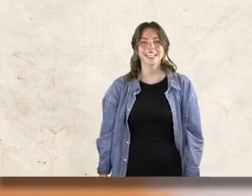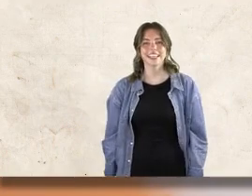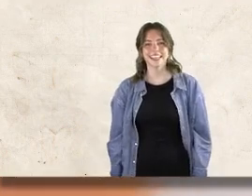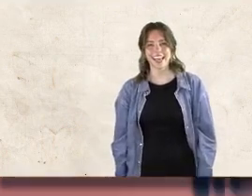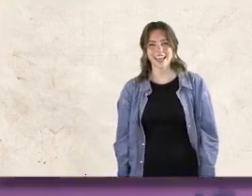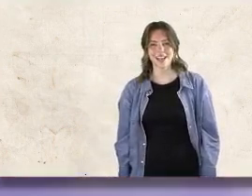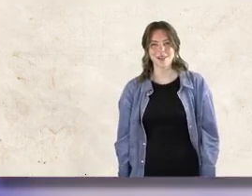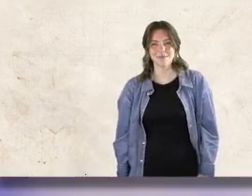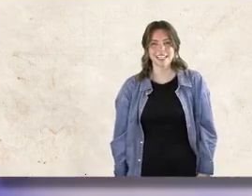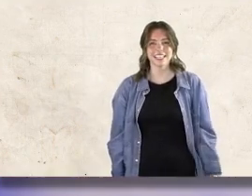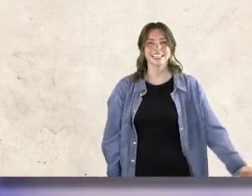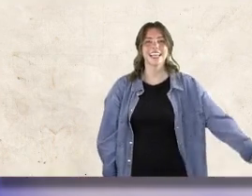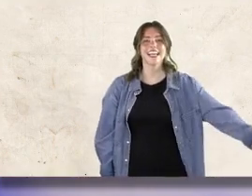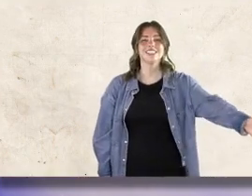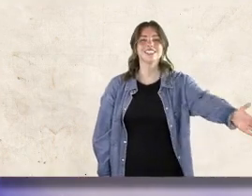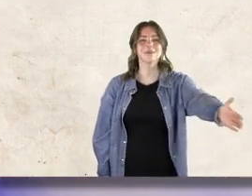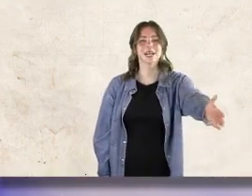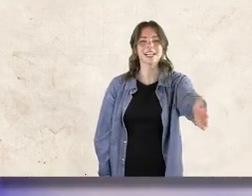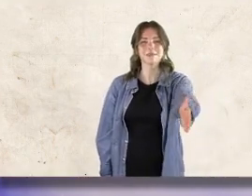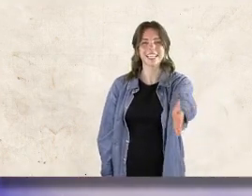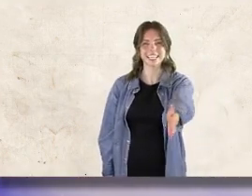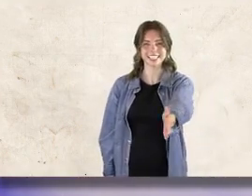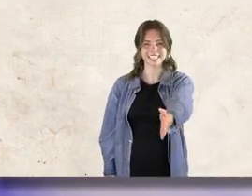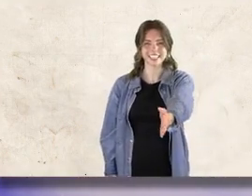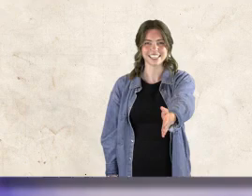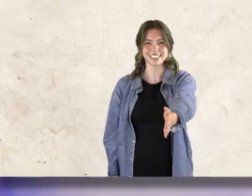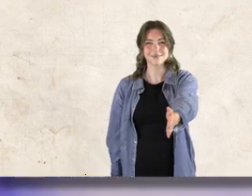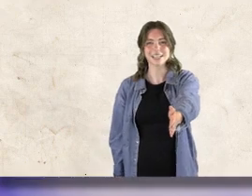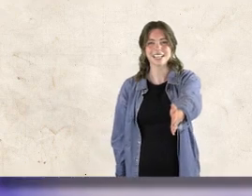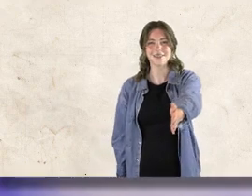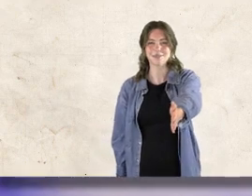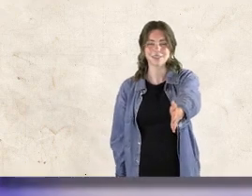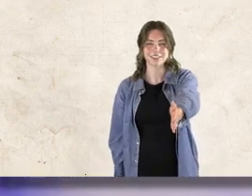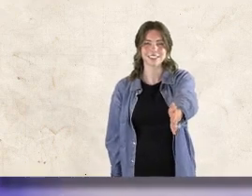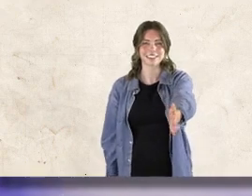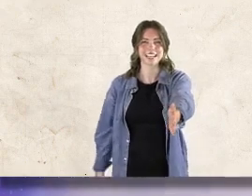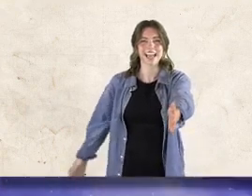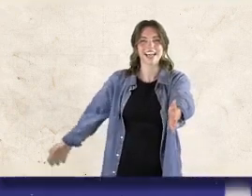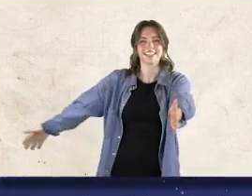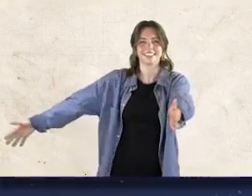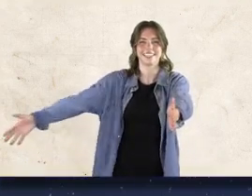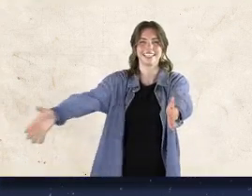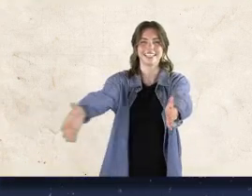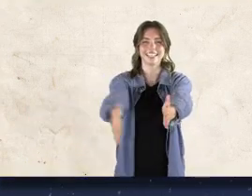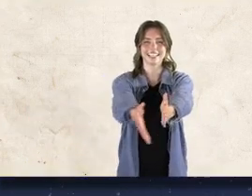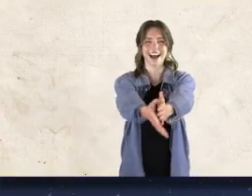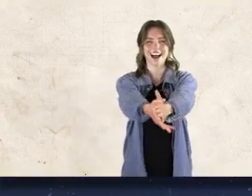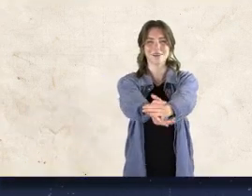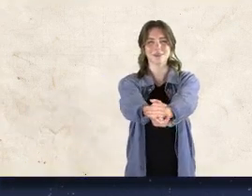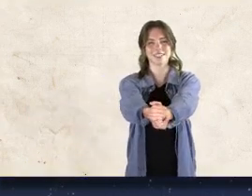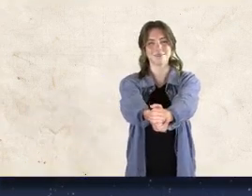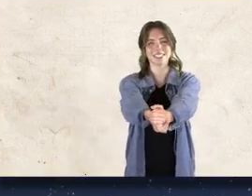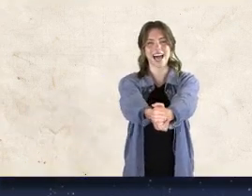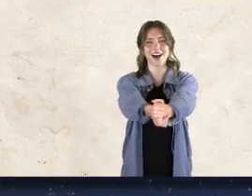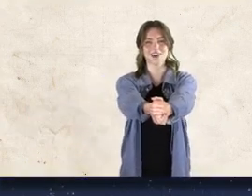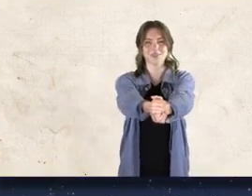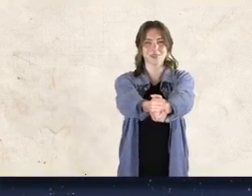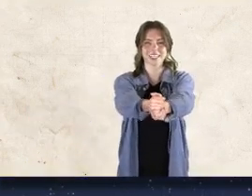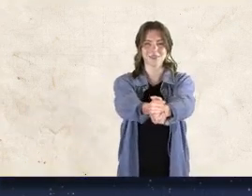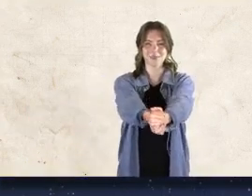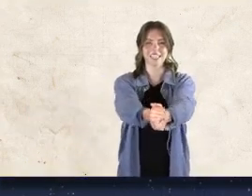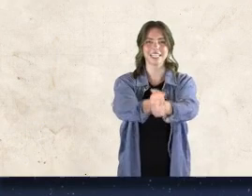with them They will be His people and God Himself